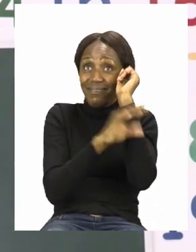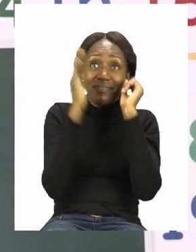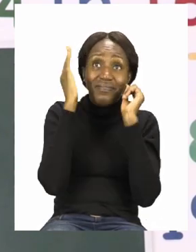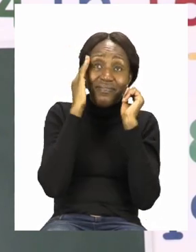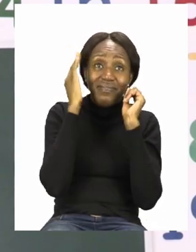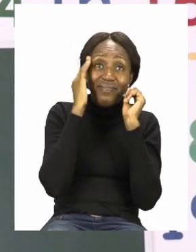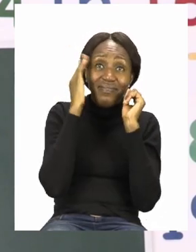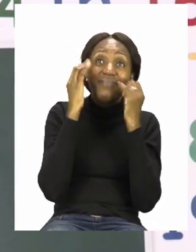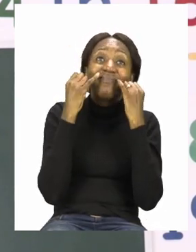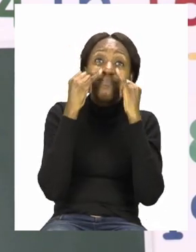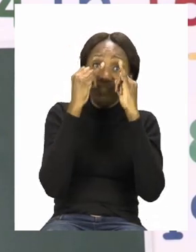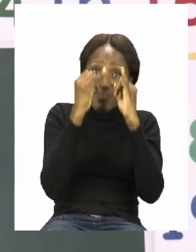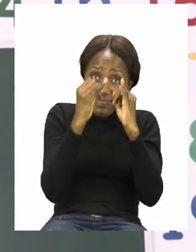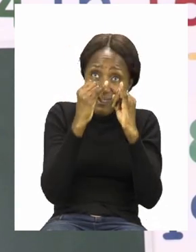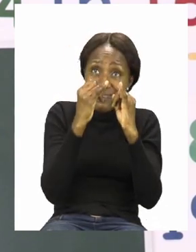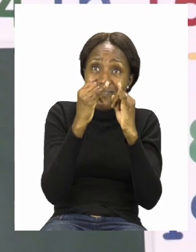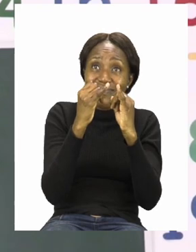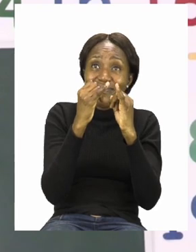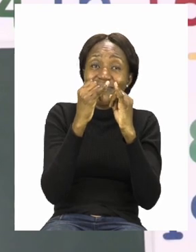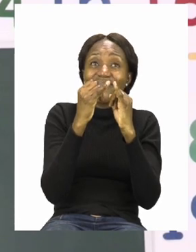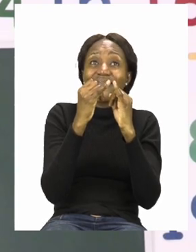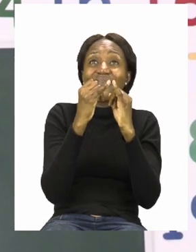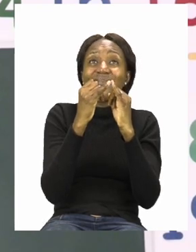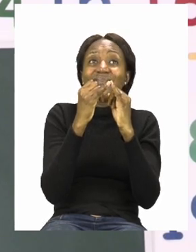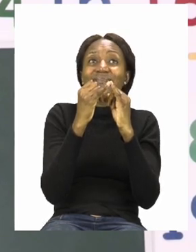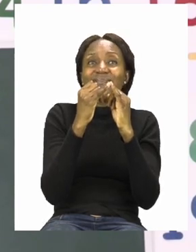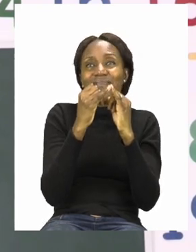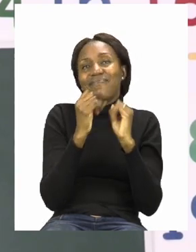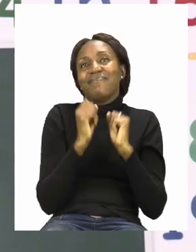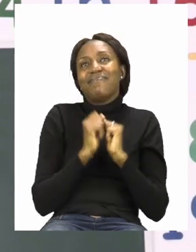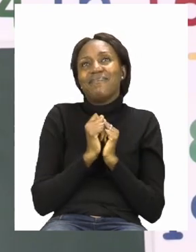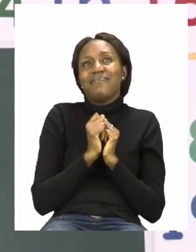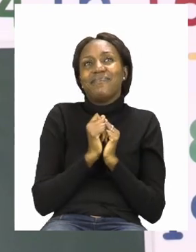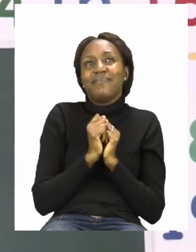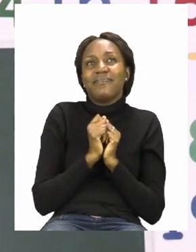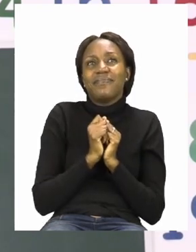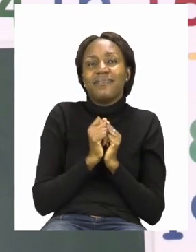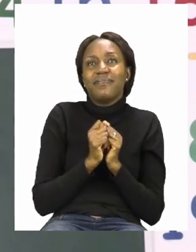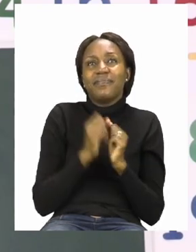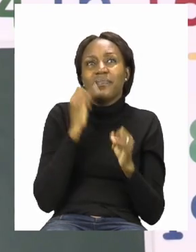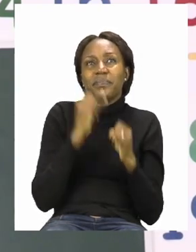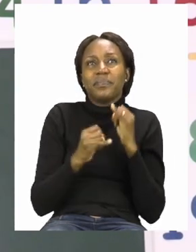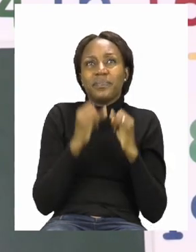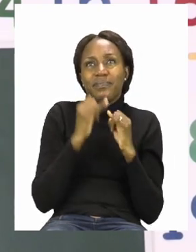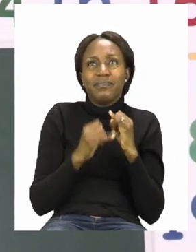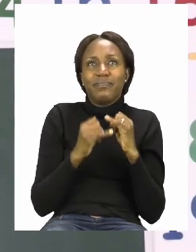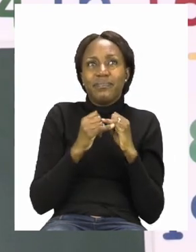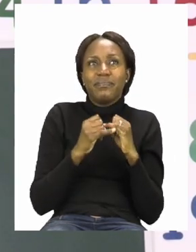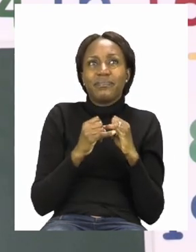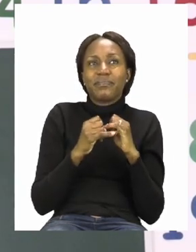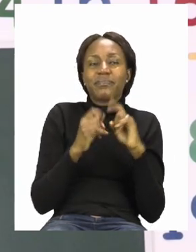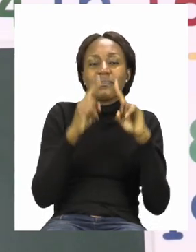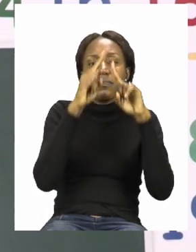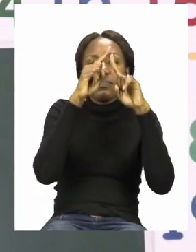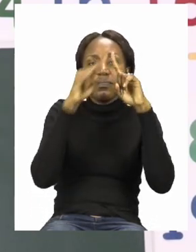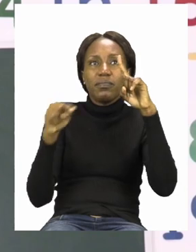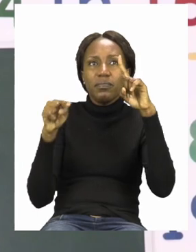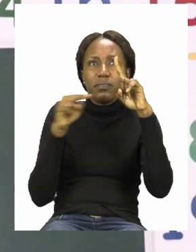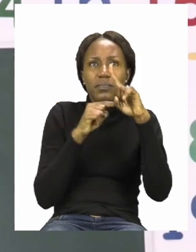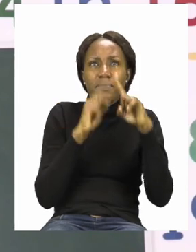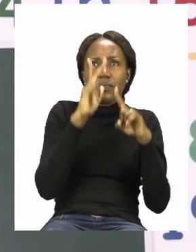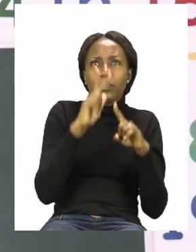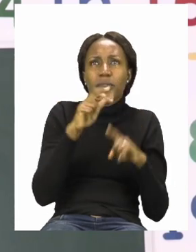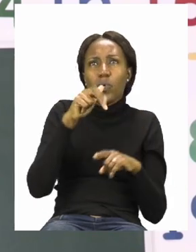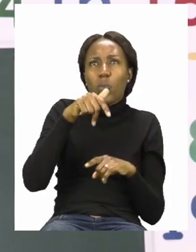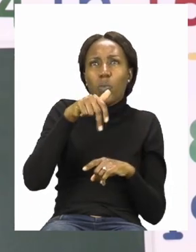it's telling you something as the light changes. Then the last one that we can see is a triangle of someone